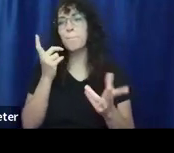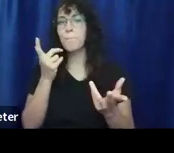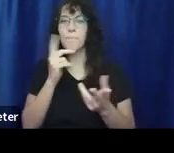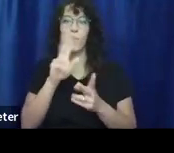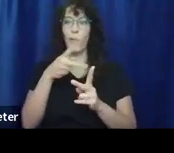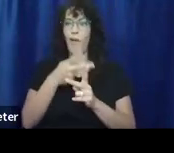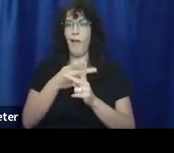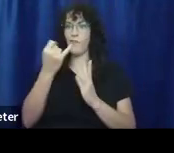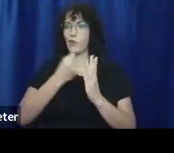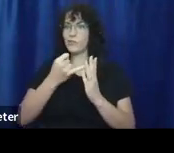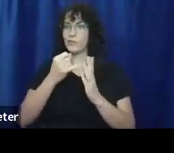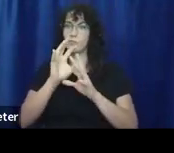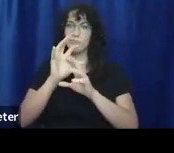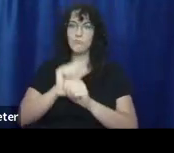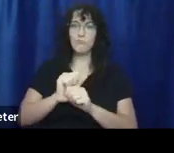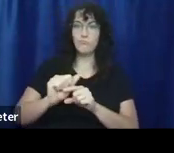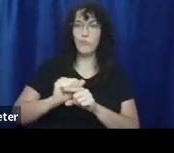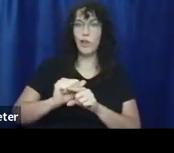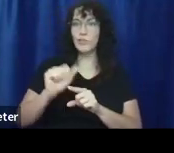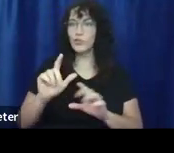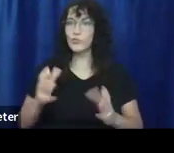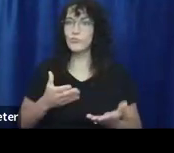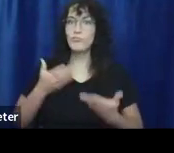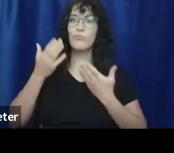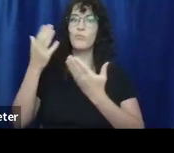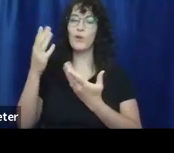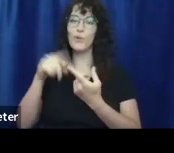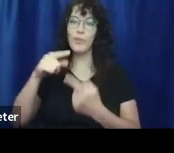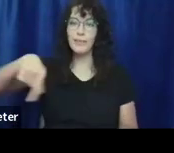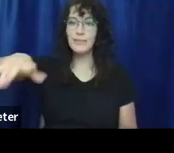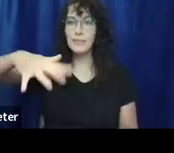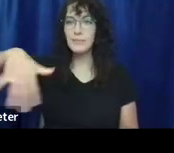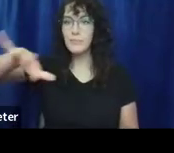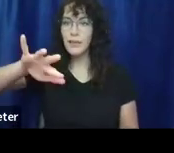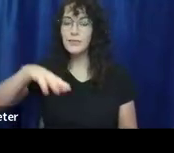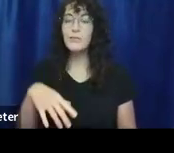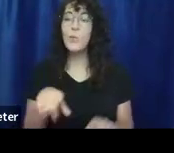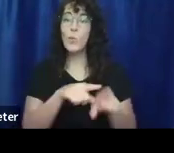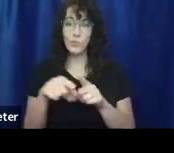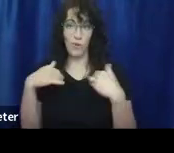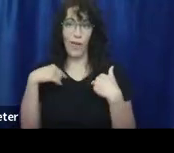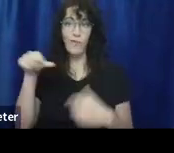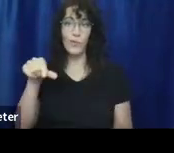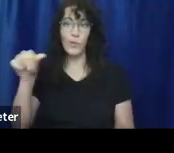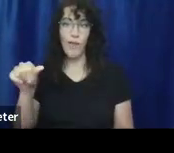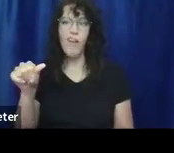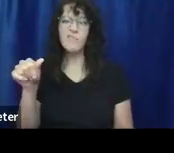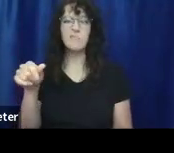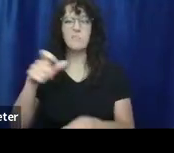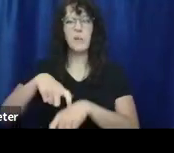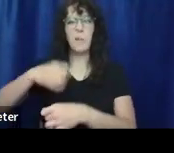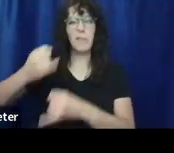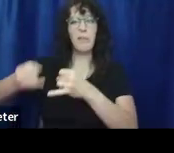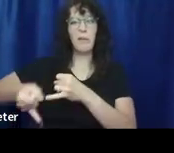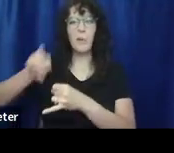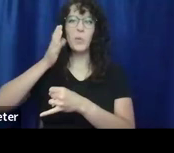kind of artistic practice you're bringing to this space? We also have a Q&A. We have some time for that at the end, but make